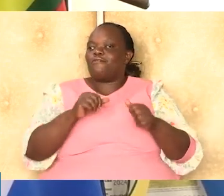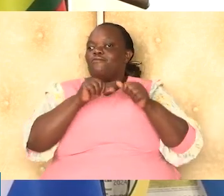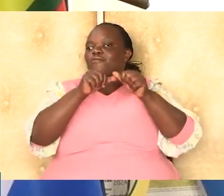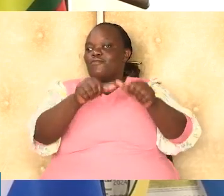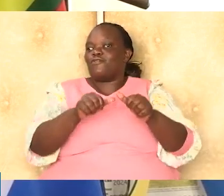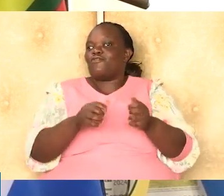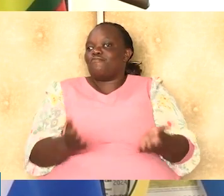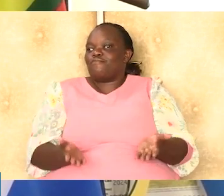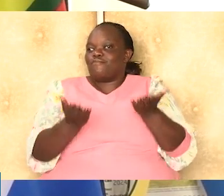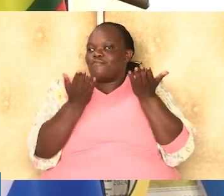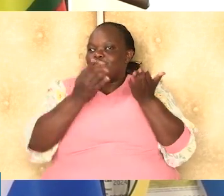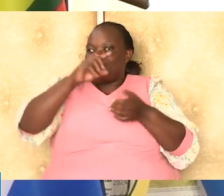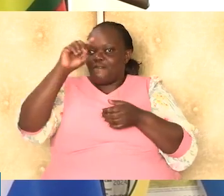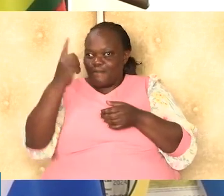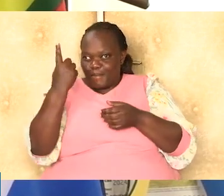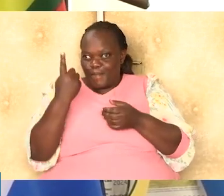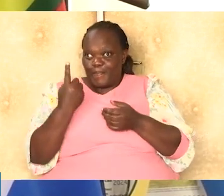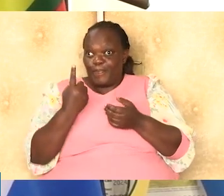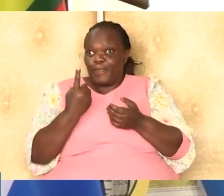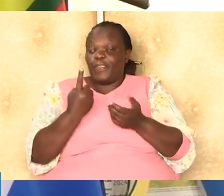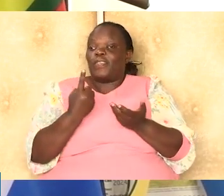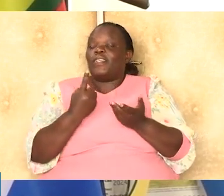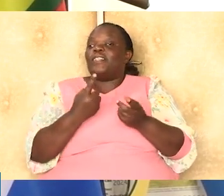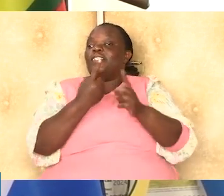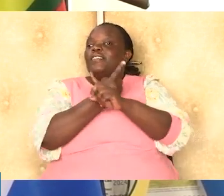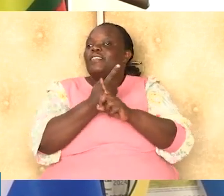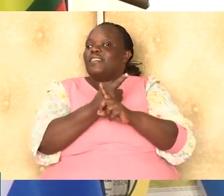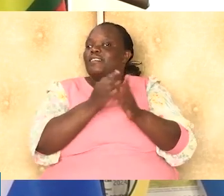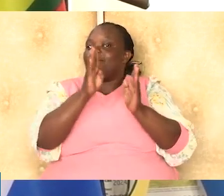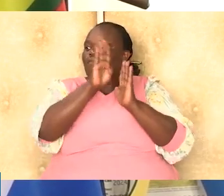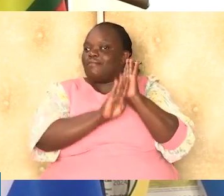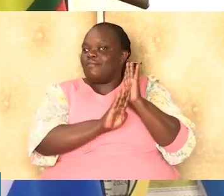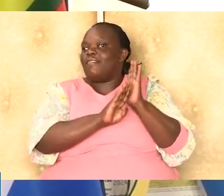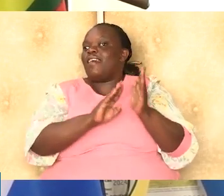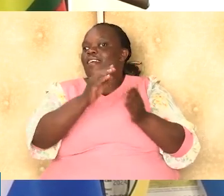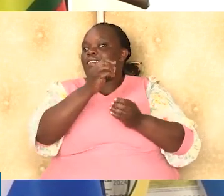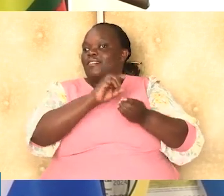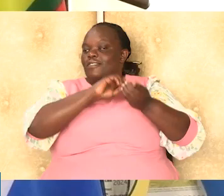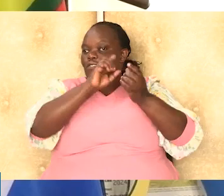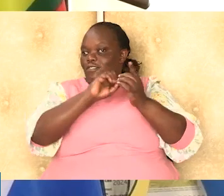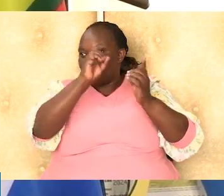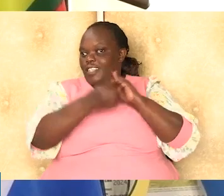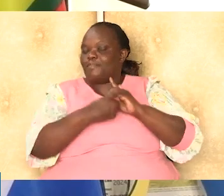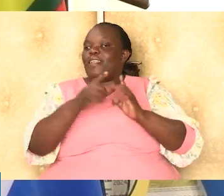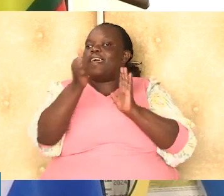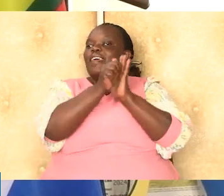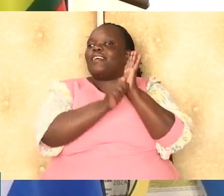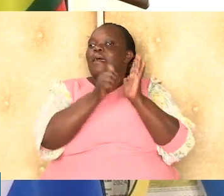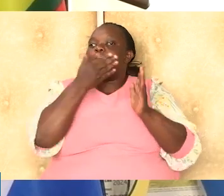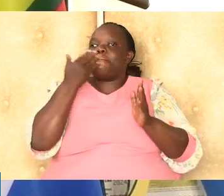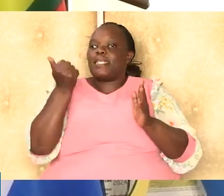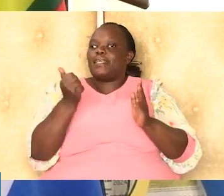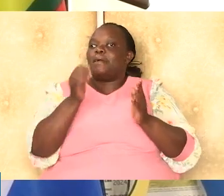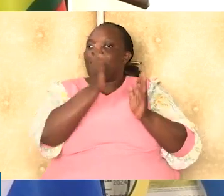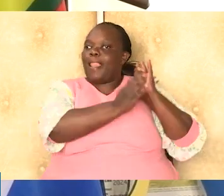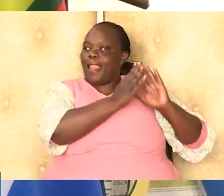continue to advance the prioritized outlined in bottom-up economic transformation agenda known as a better plan,